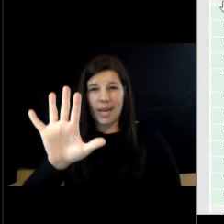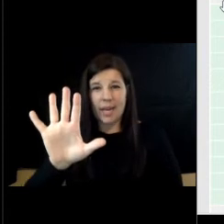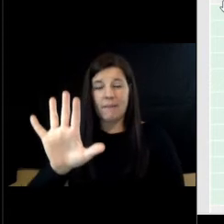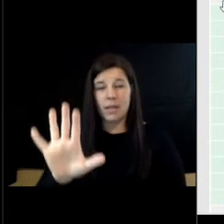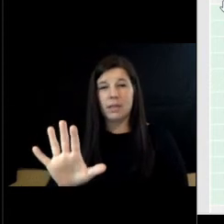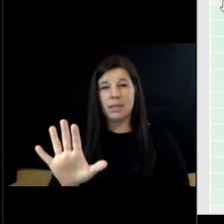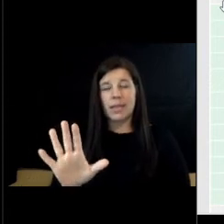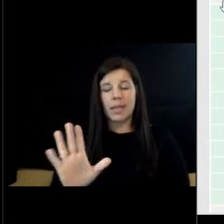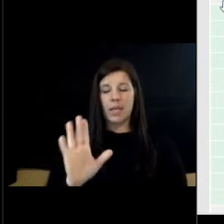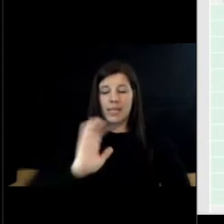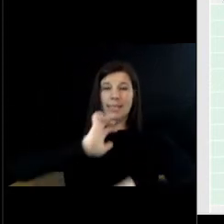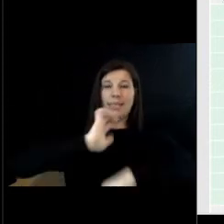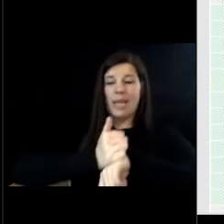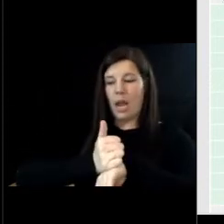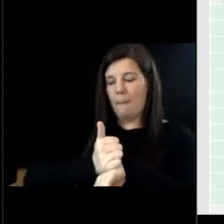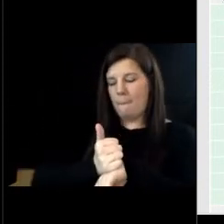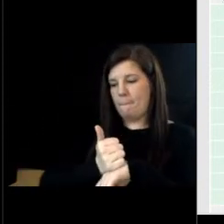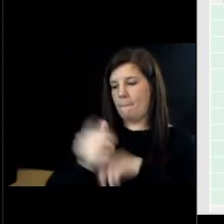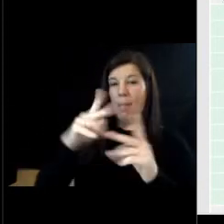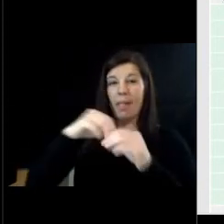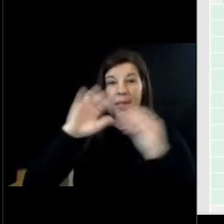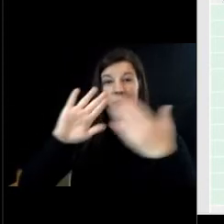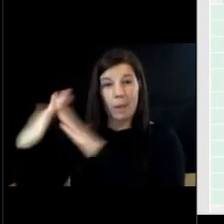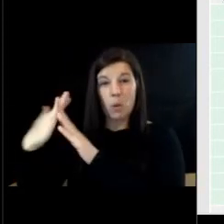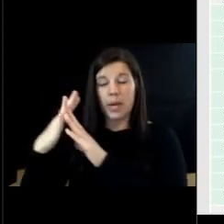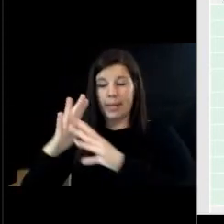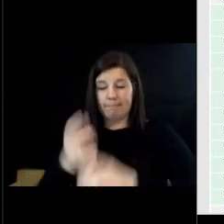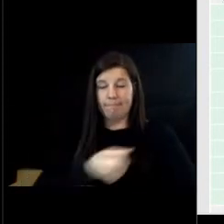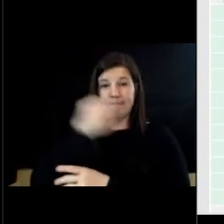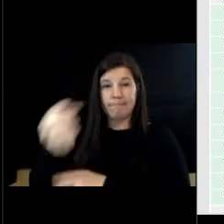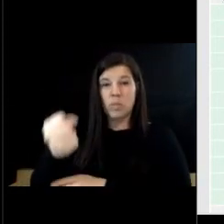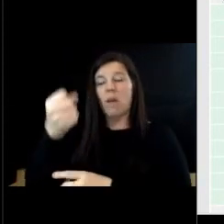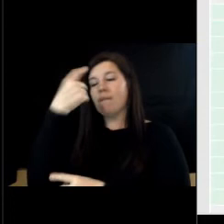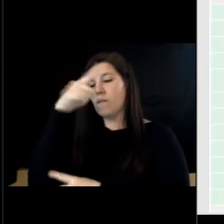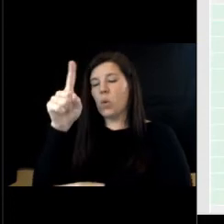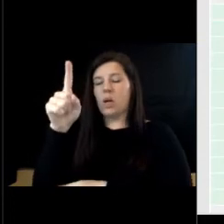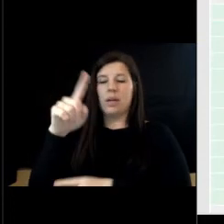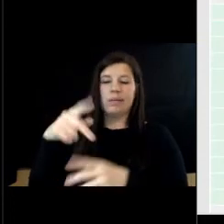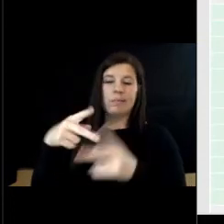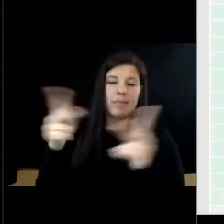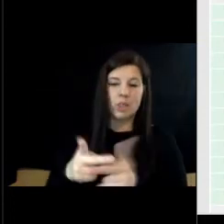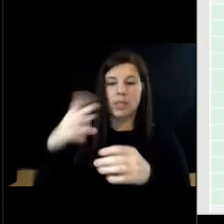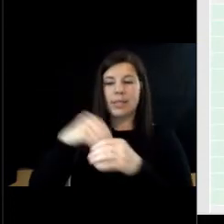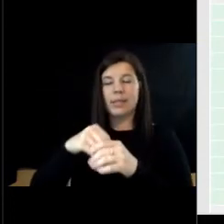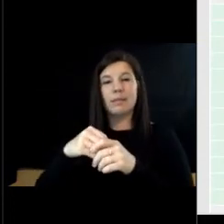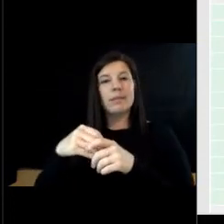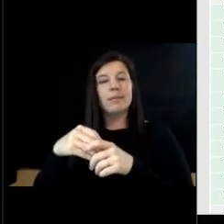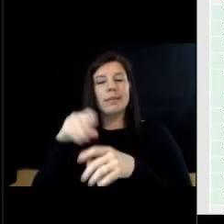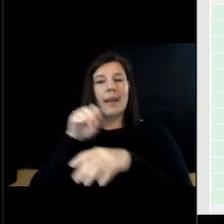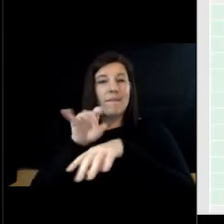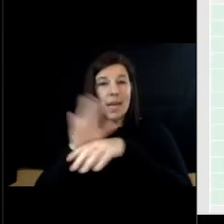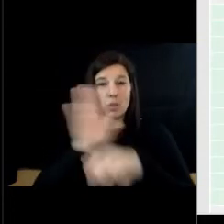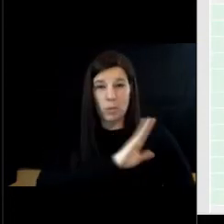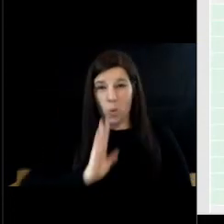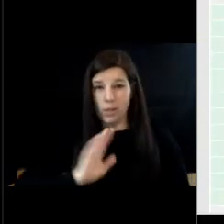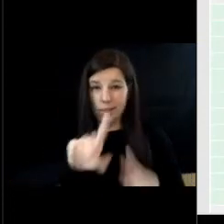members of the community to serve in vacant positions on city advisory boards let's pull that up beginning with the